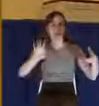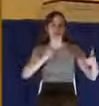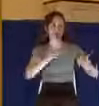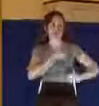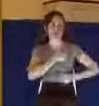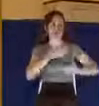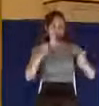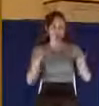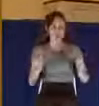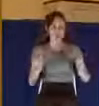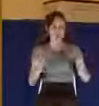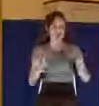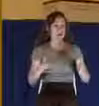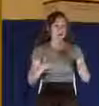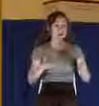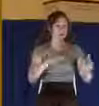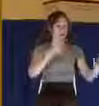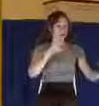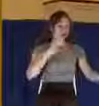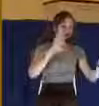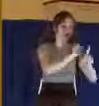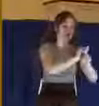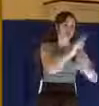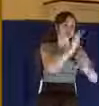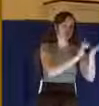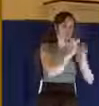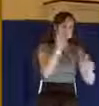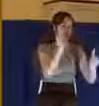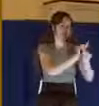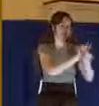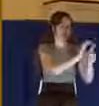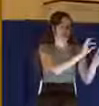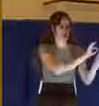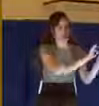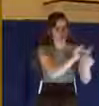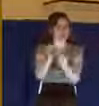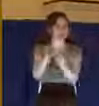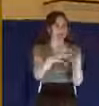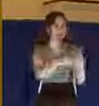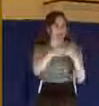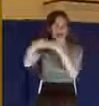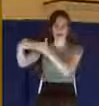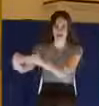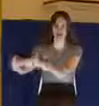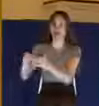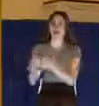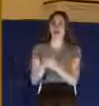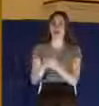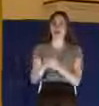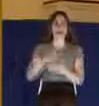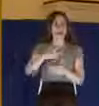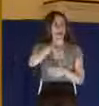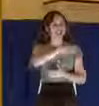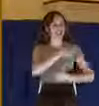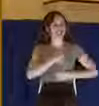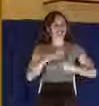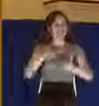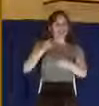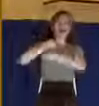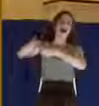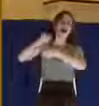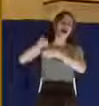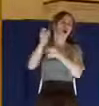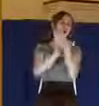leading Jesus away, and they're beginning to mock the Savior. Verse 17, and they clothed him with purple and